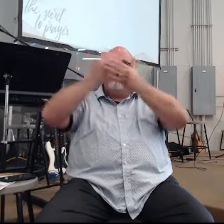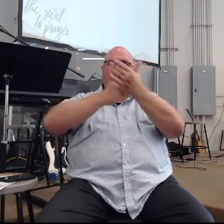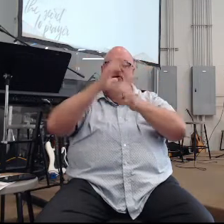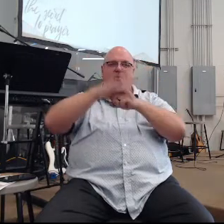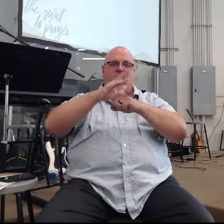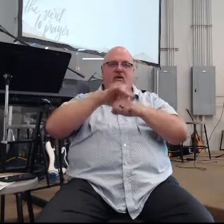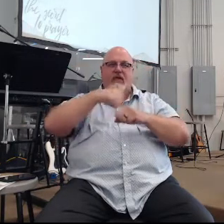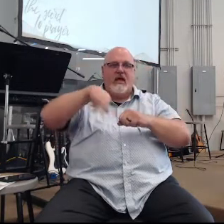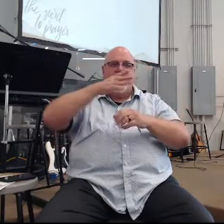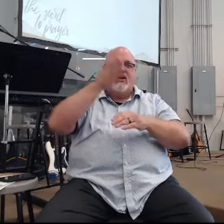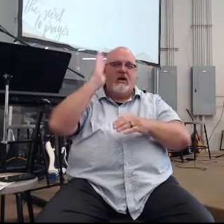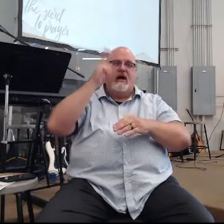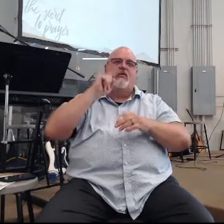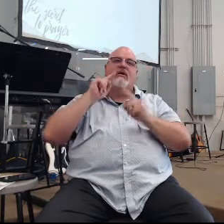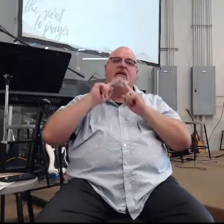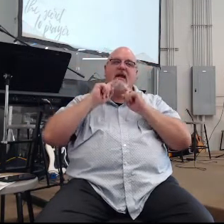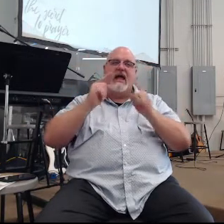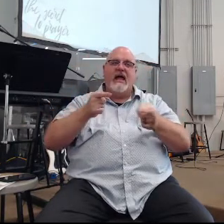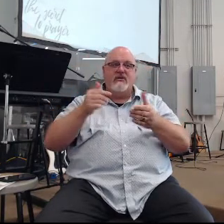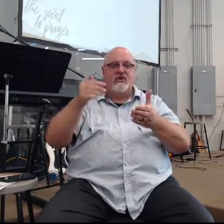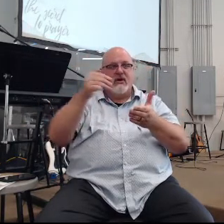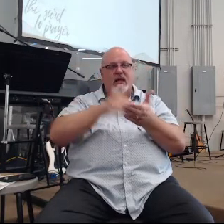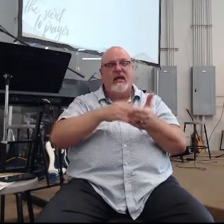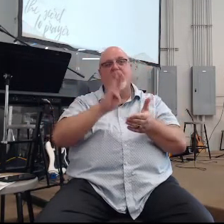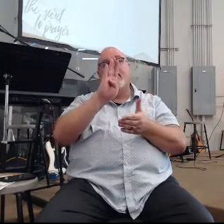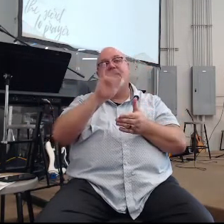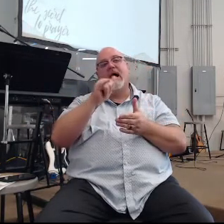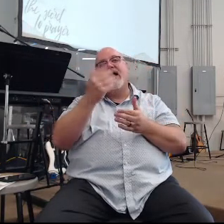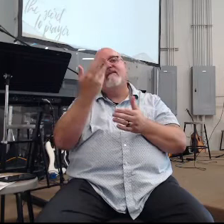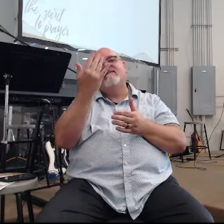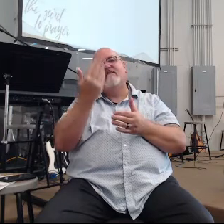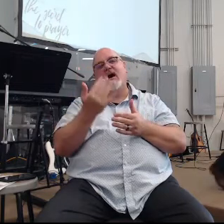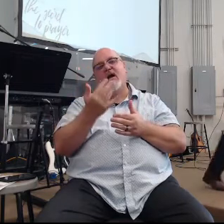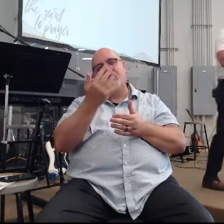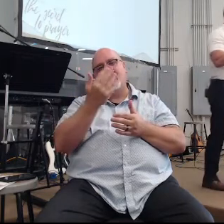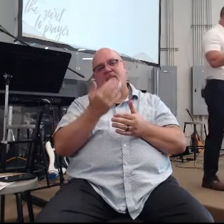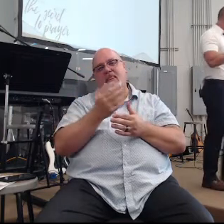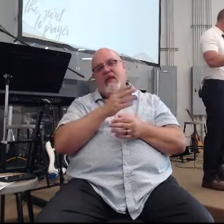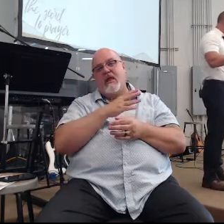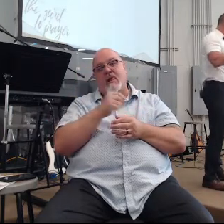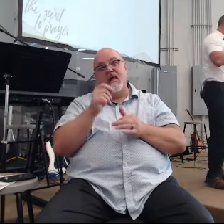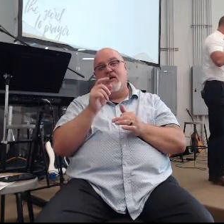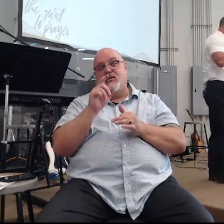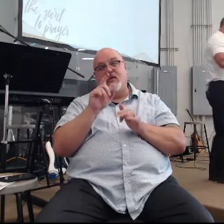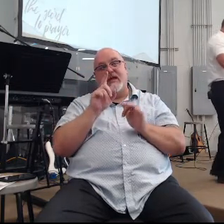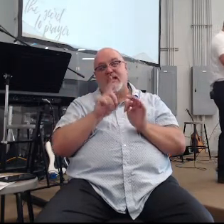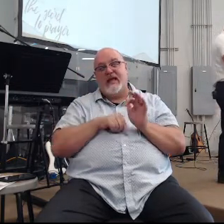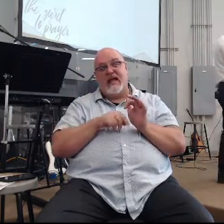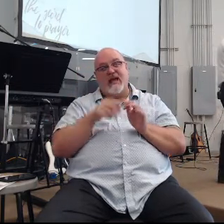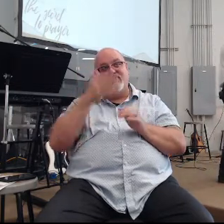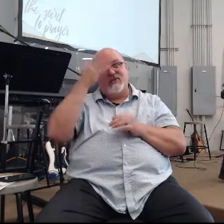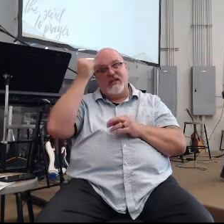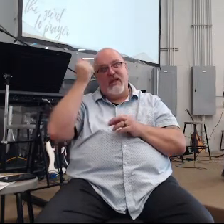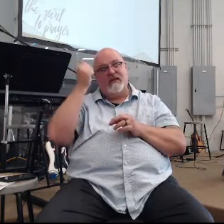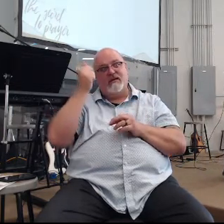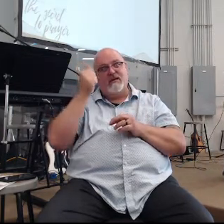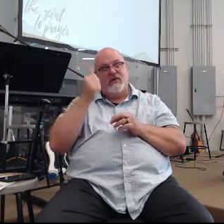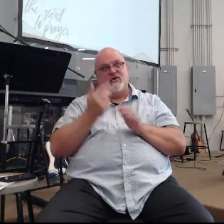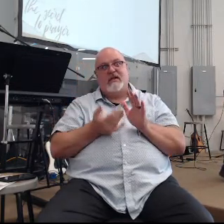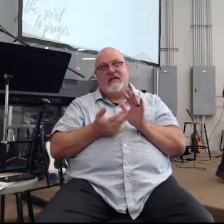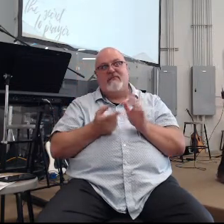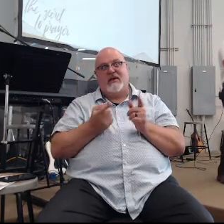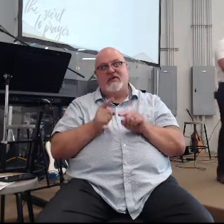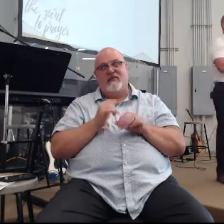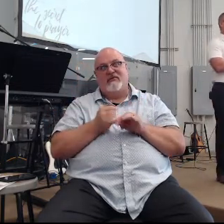is going to answer again by fire and we cannot forget that that is ultimately